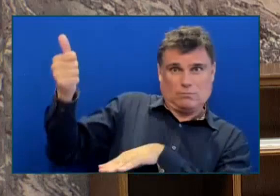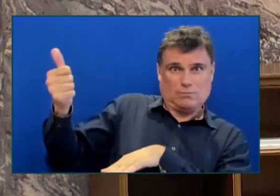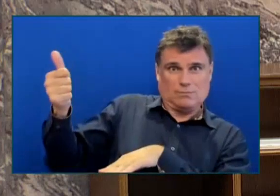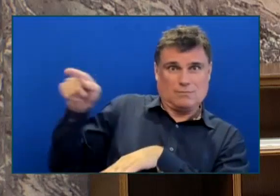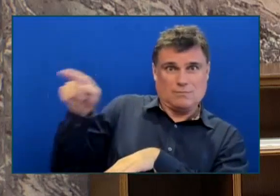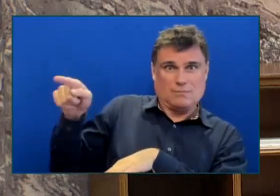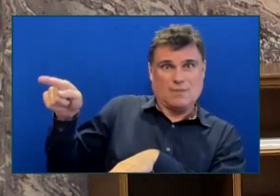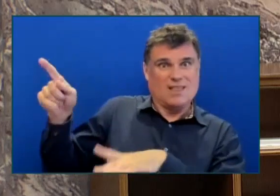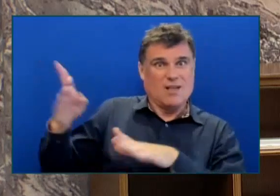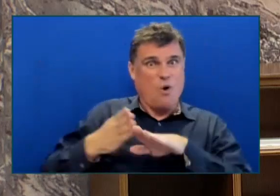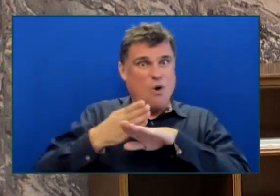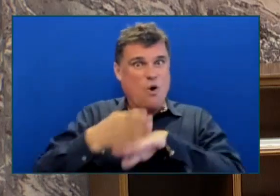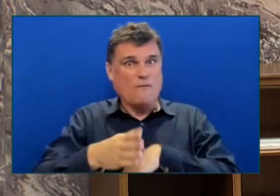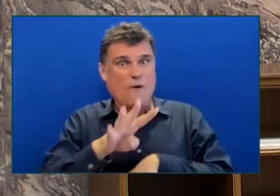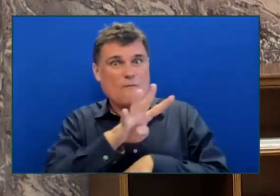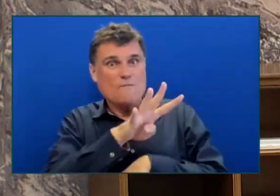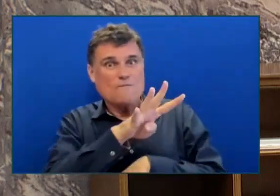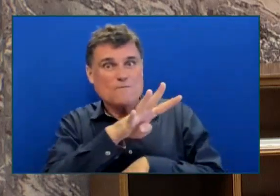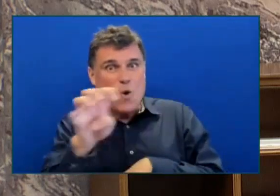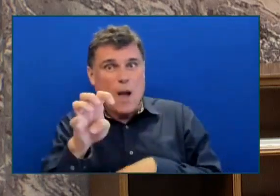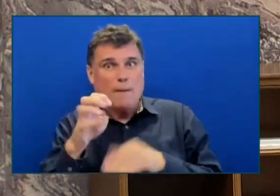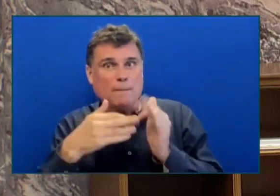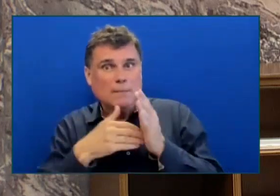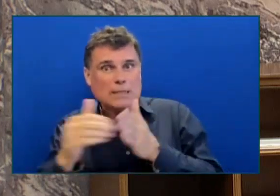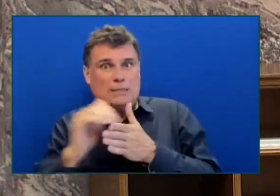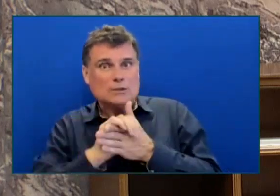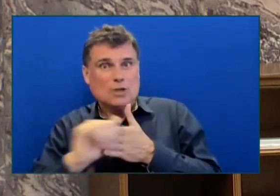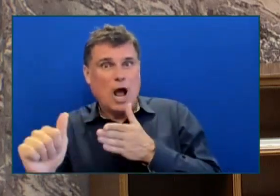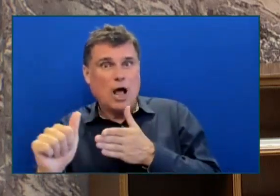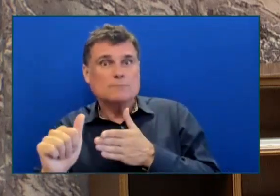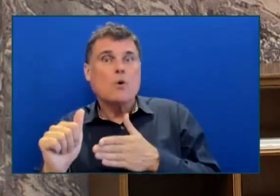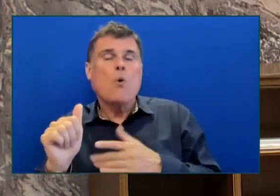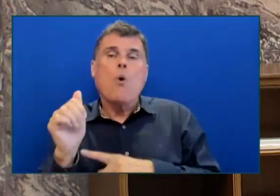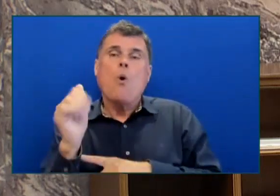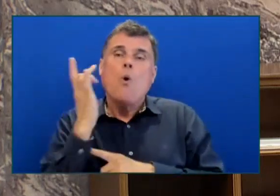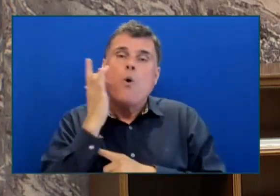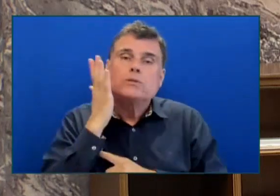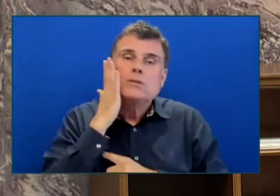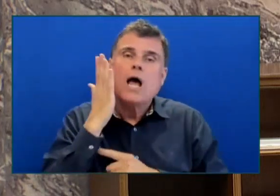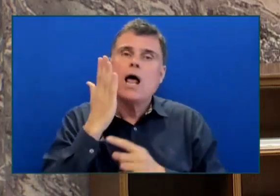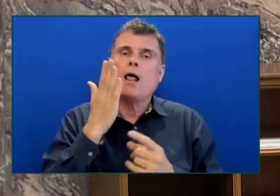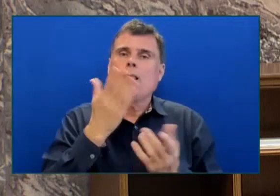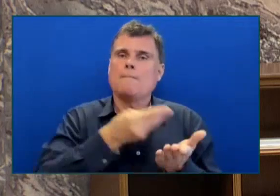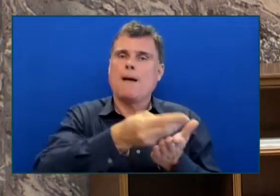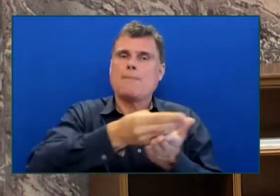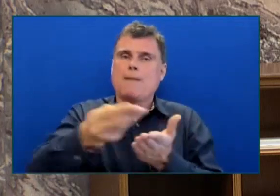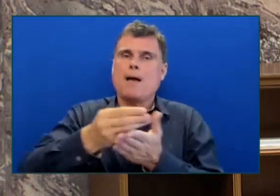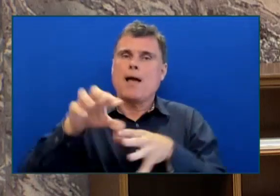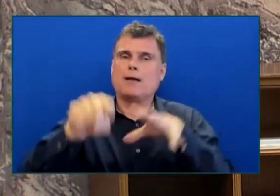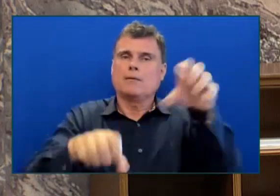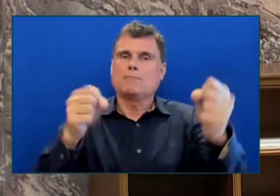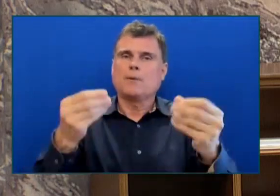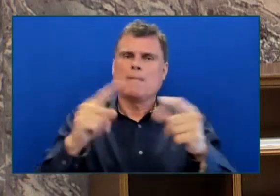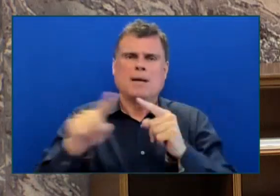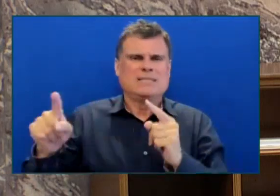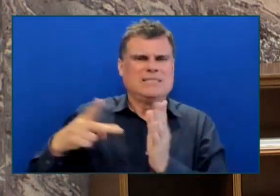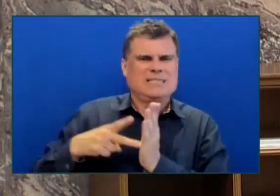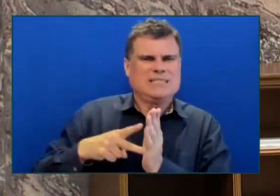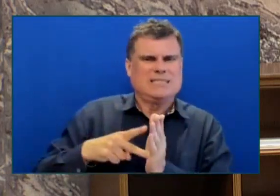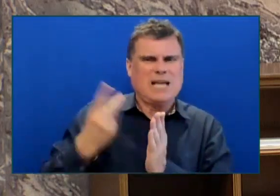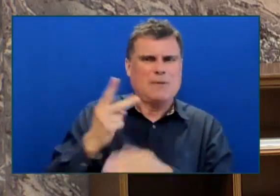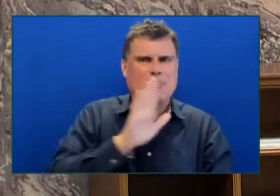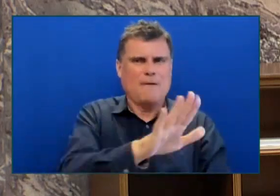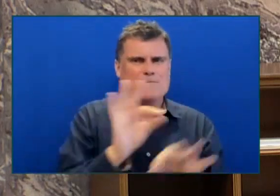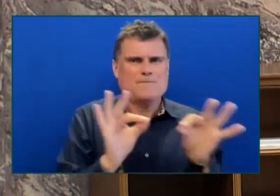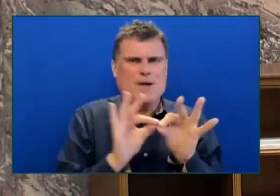their combined assessed value. But the Ernst & Young report says several of those hotels are suspect purchases, like the Buchan